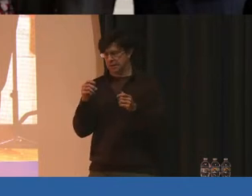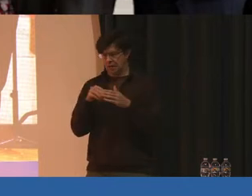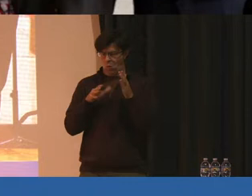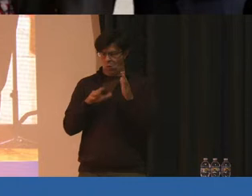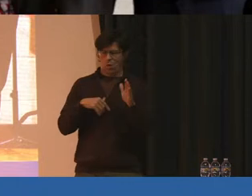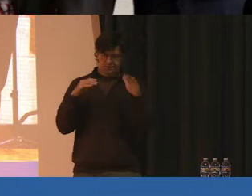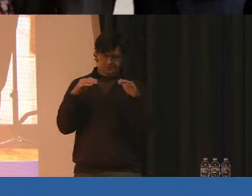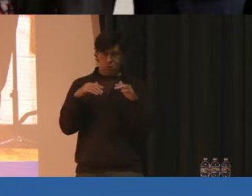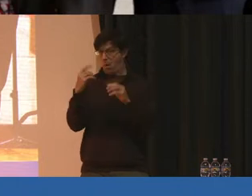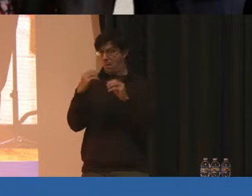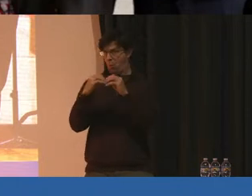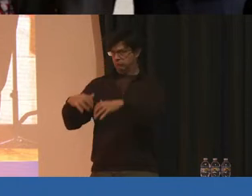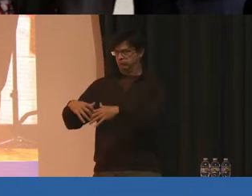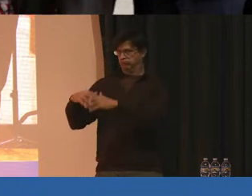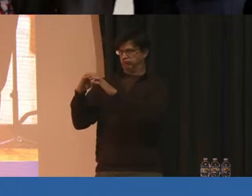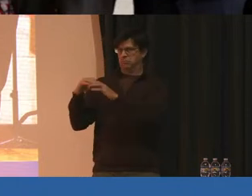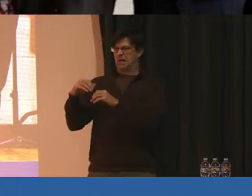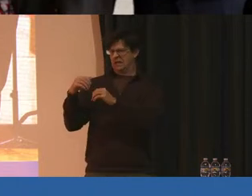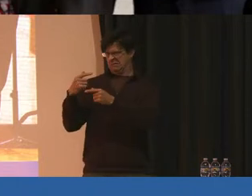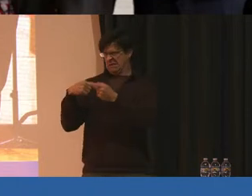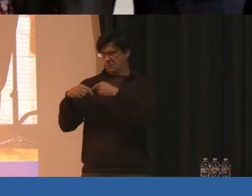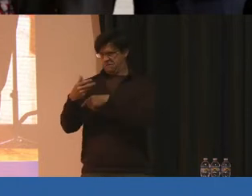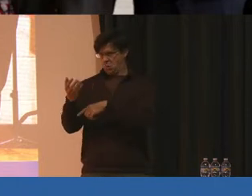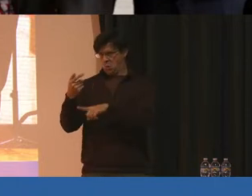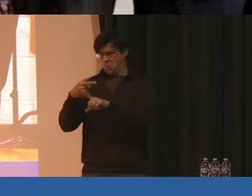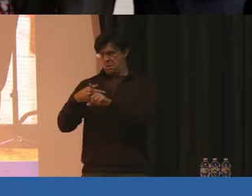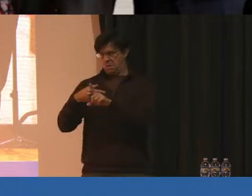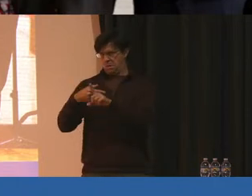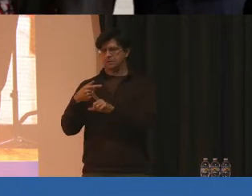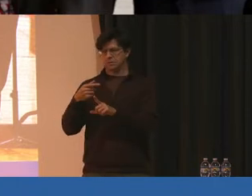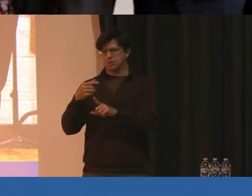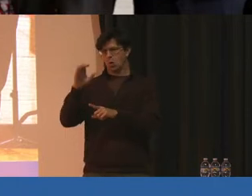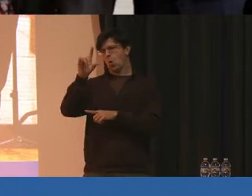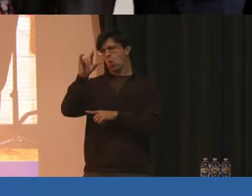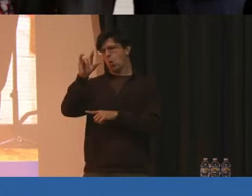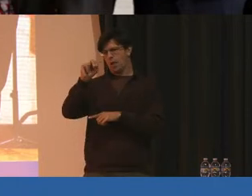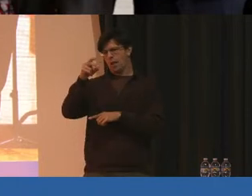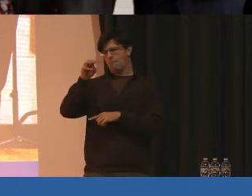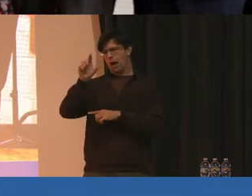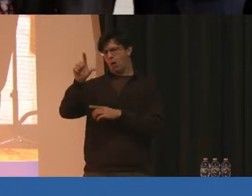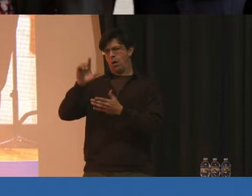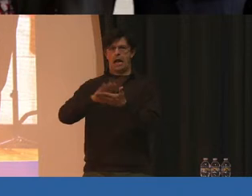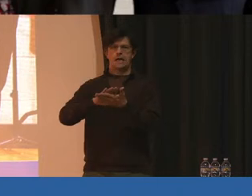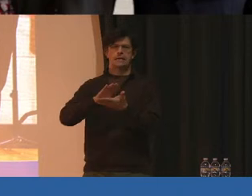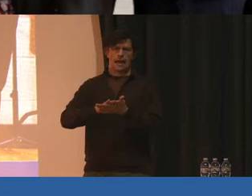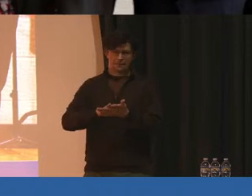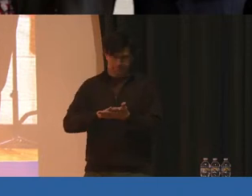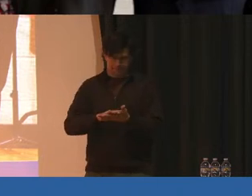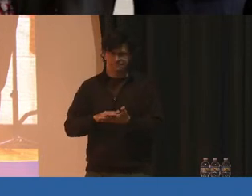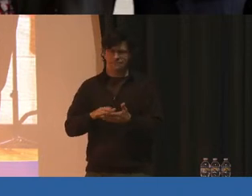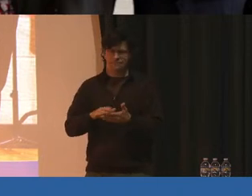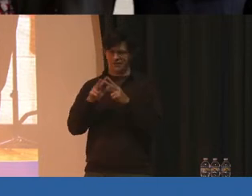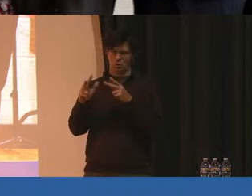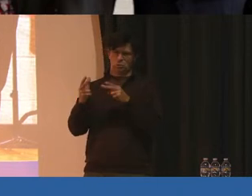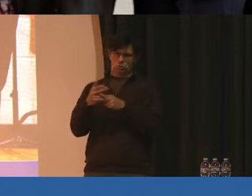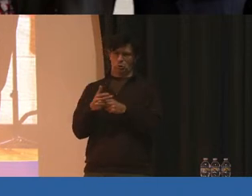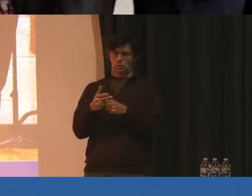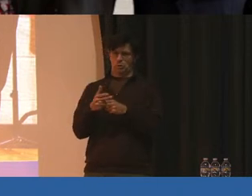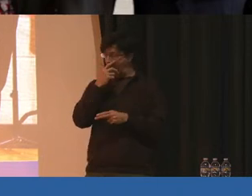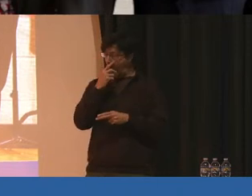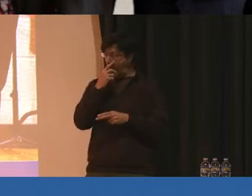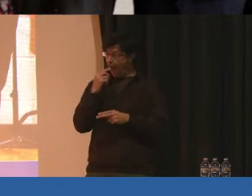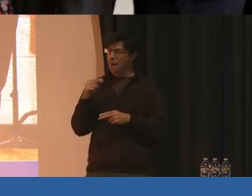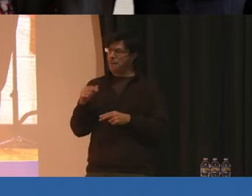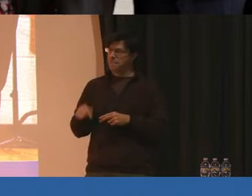in the weeks and months to come, and I believe that's at Colin Powell Academy in Akokeek very soon. Now, this will mean